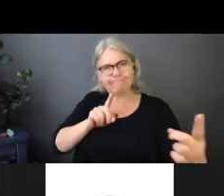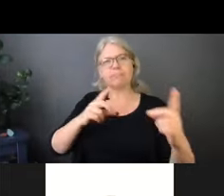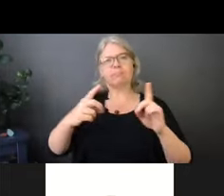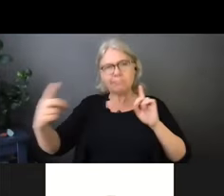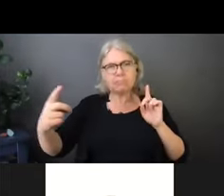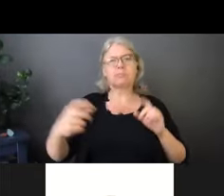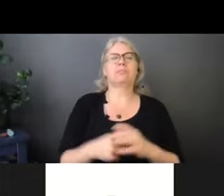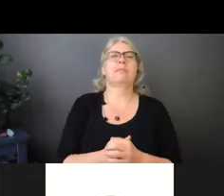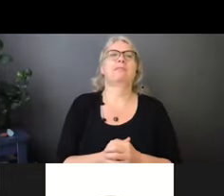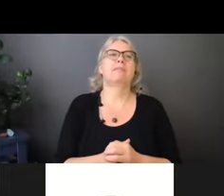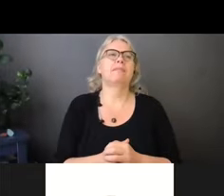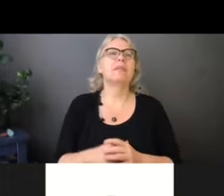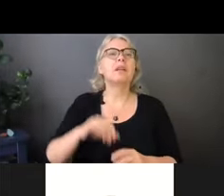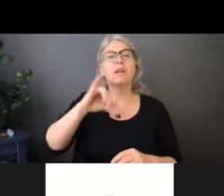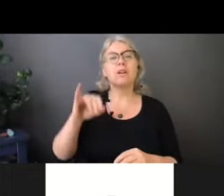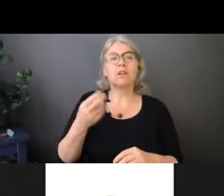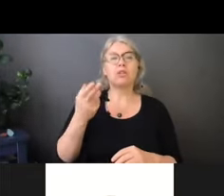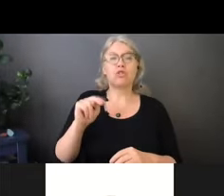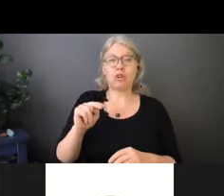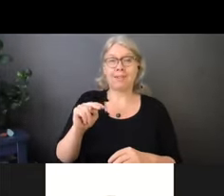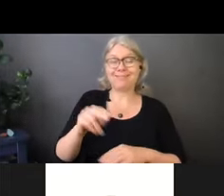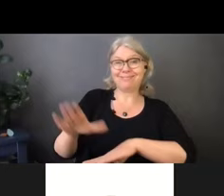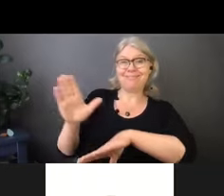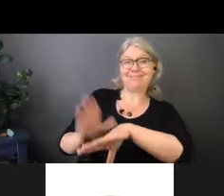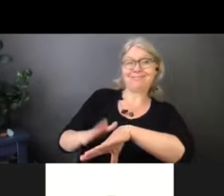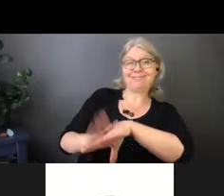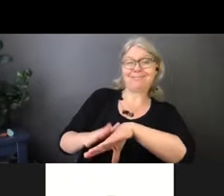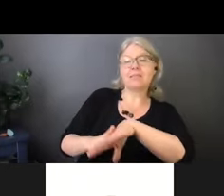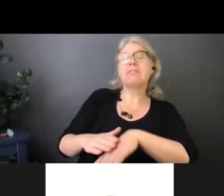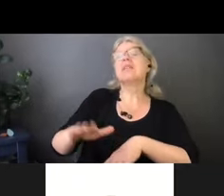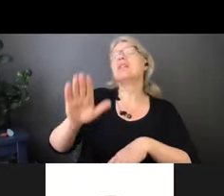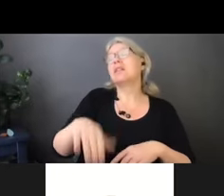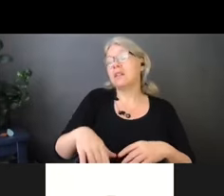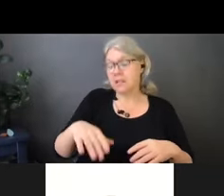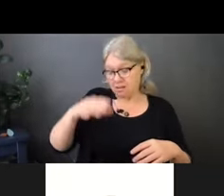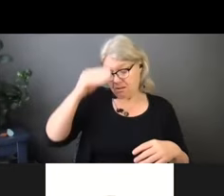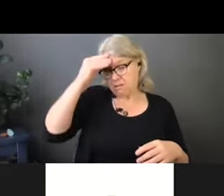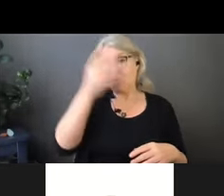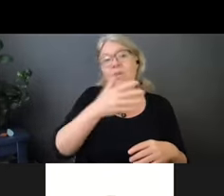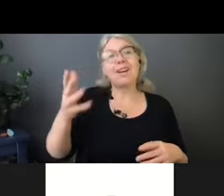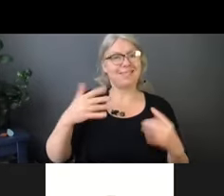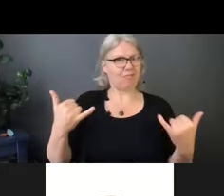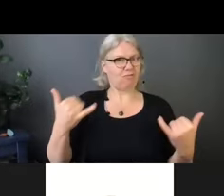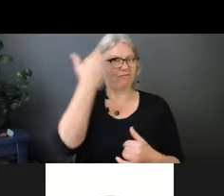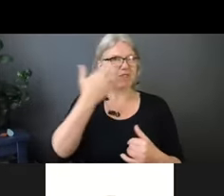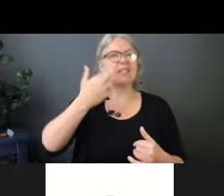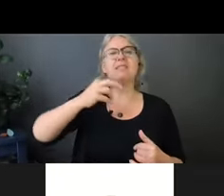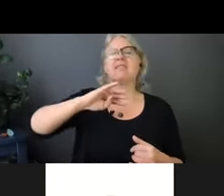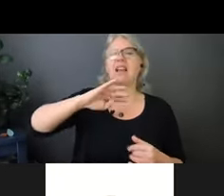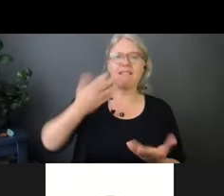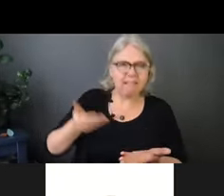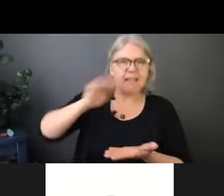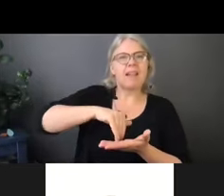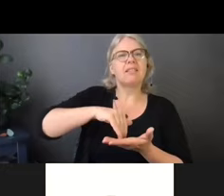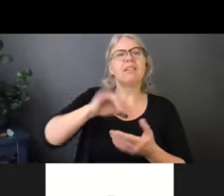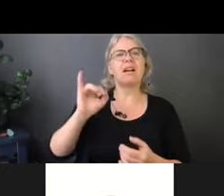doing this. Fourth IPAC is for us to really be more diligent now with the variants being out there. I